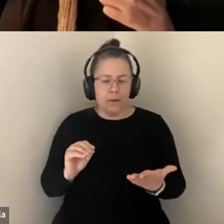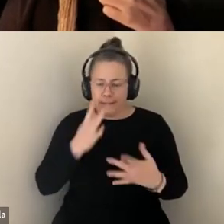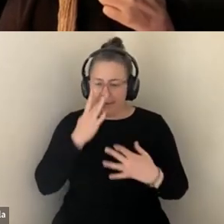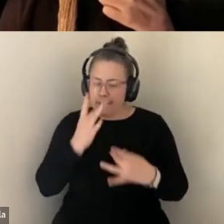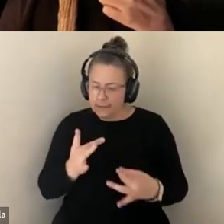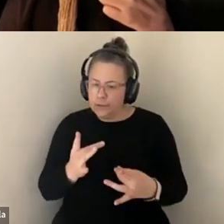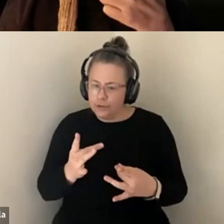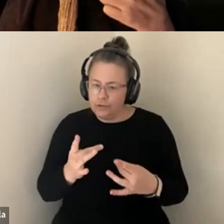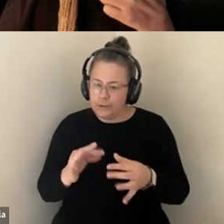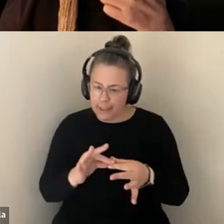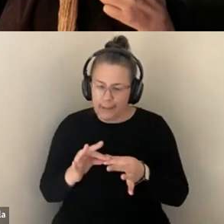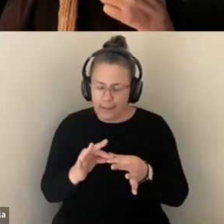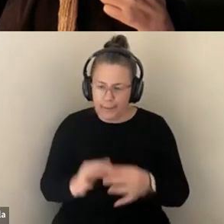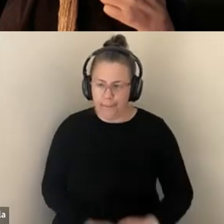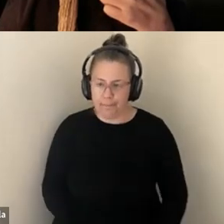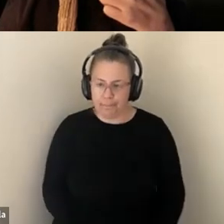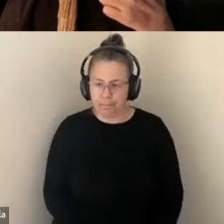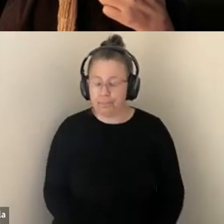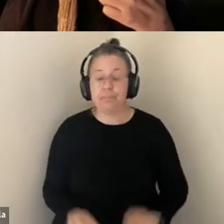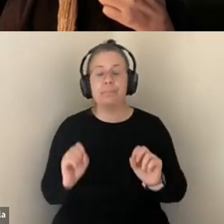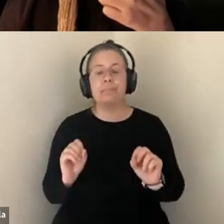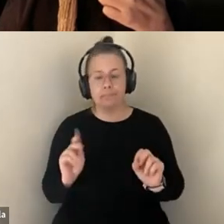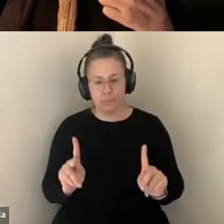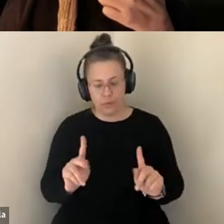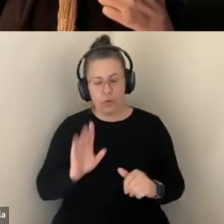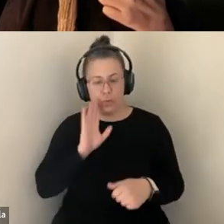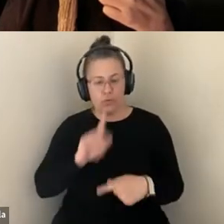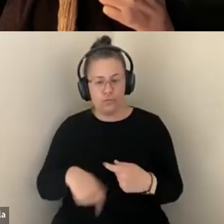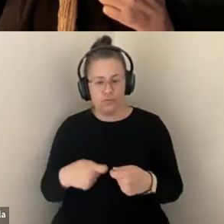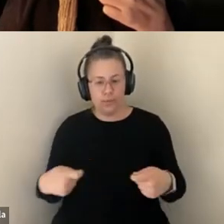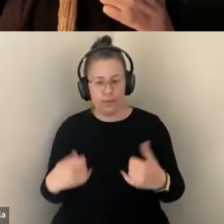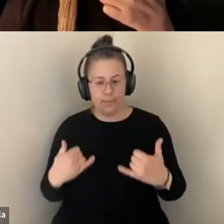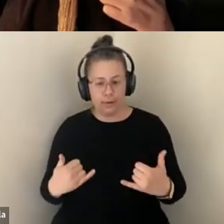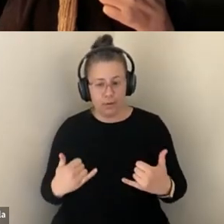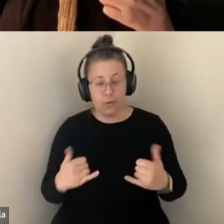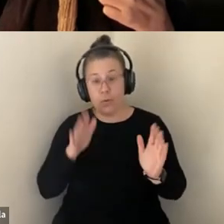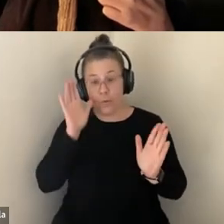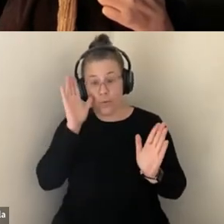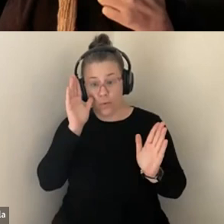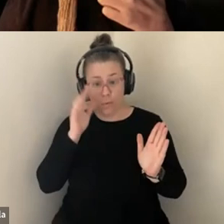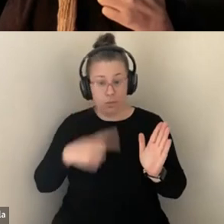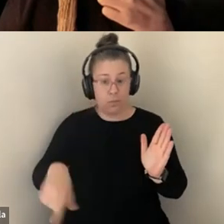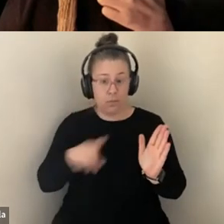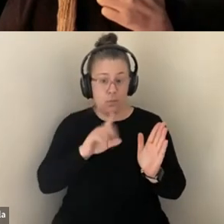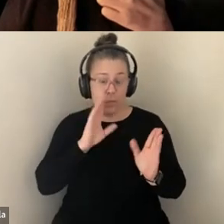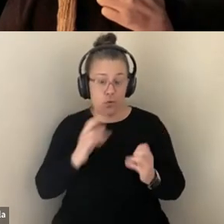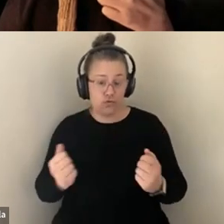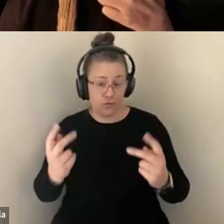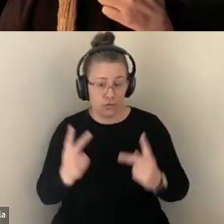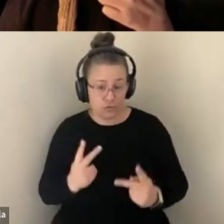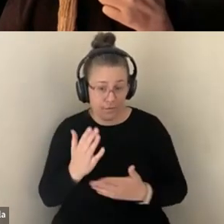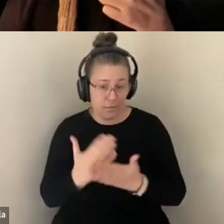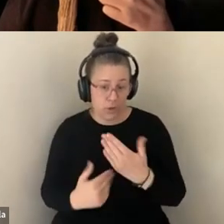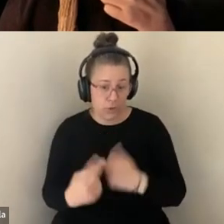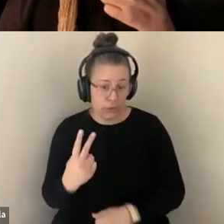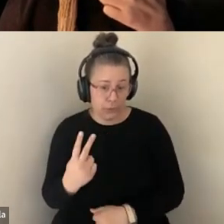GOING TO STOP NOW AND WRAP UP. WE VERY MUCH HOPE TO SEE YOU BACK FOR THE SECOND PART OF